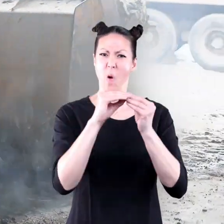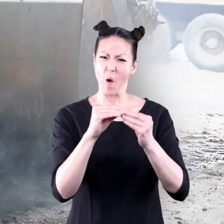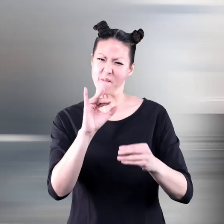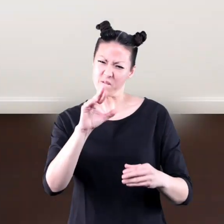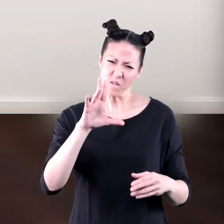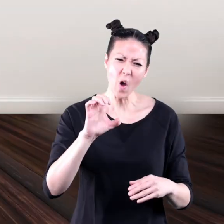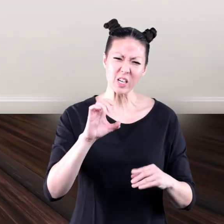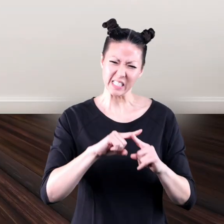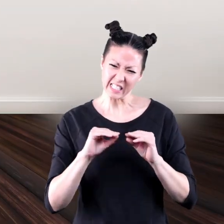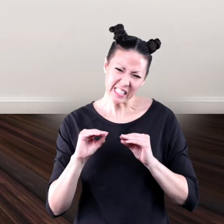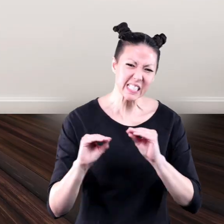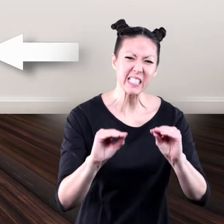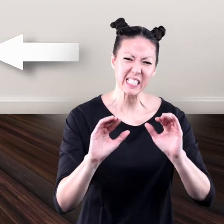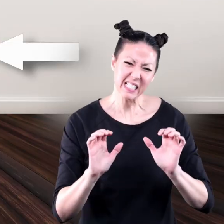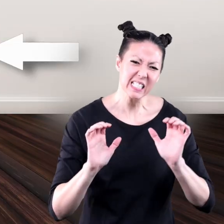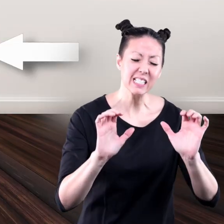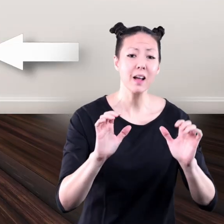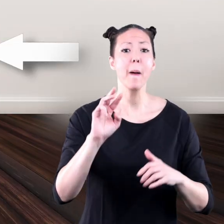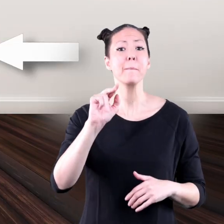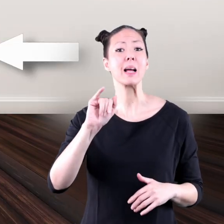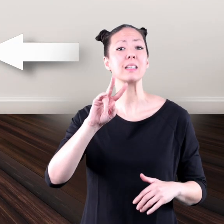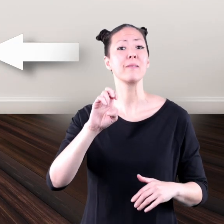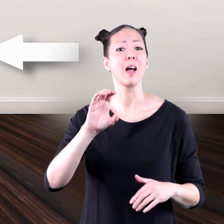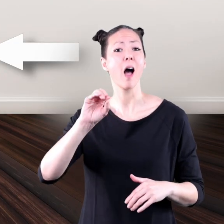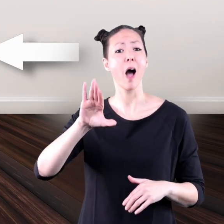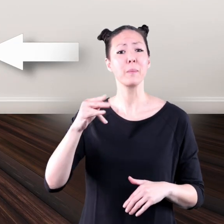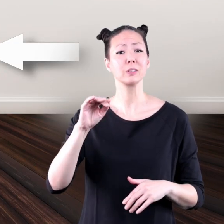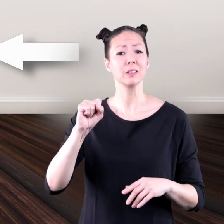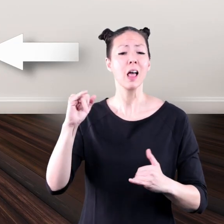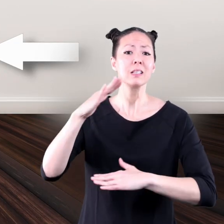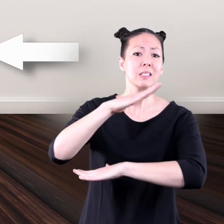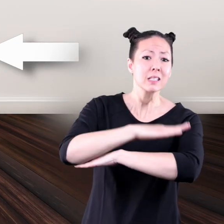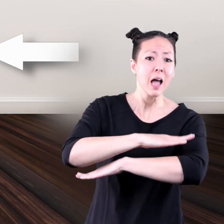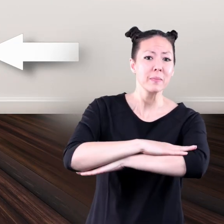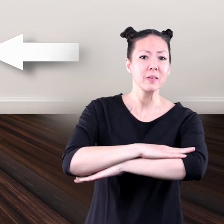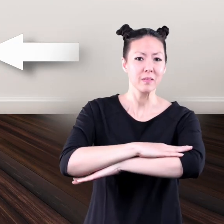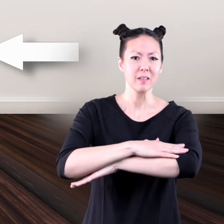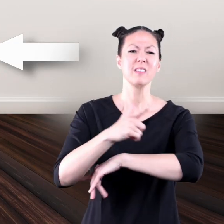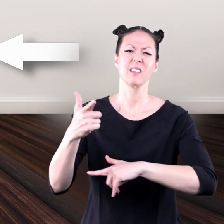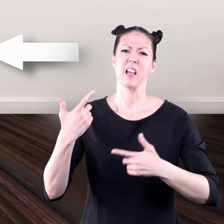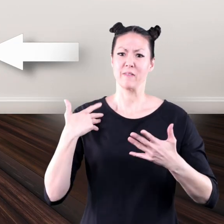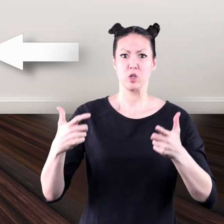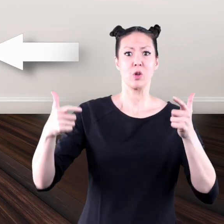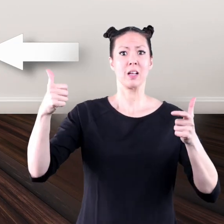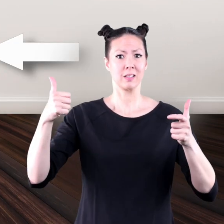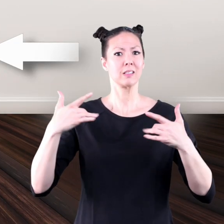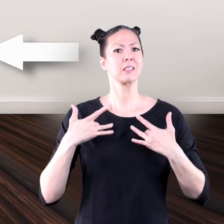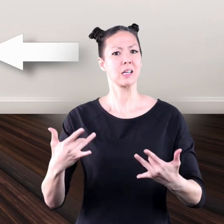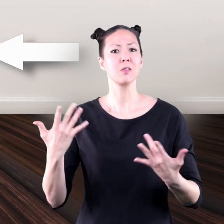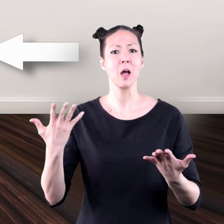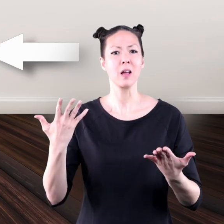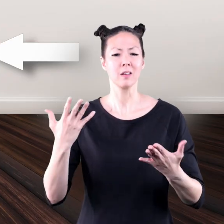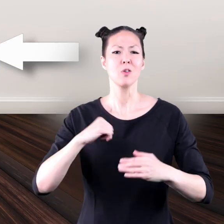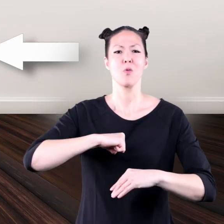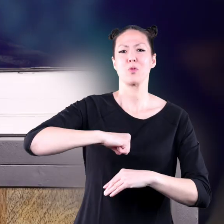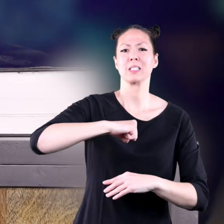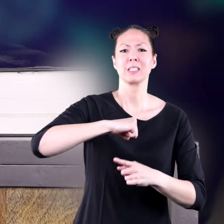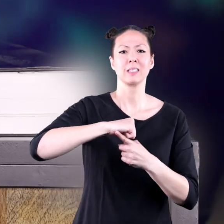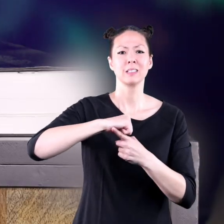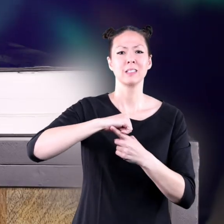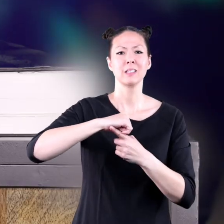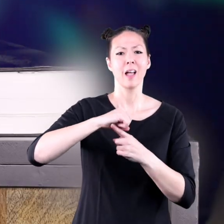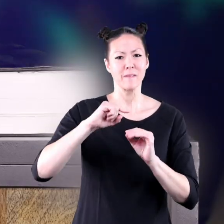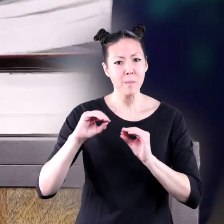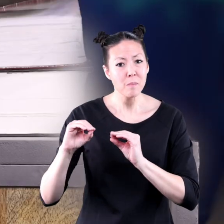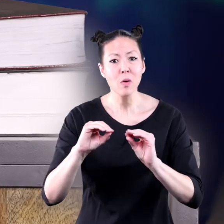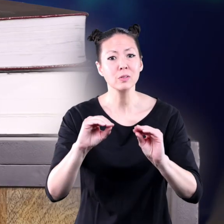them. In other words, a more massive object like a table has a greater tendency to resist changes in